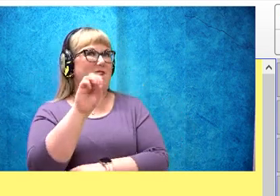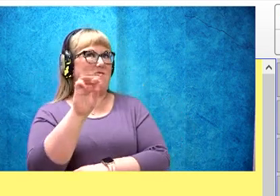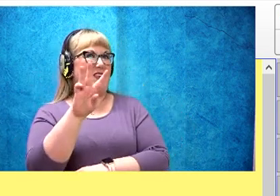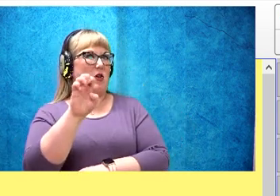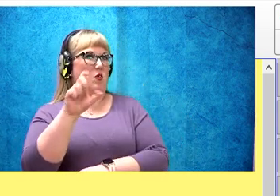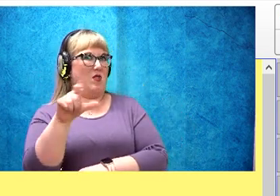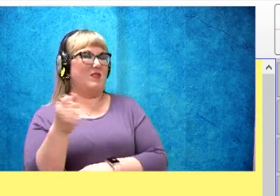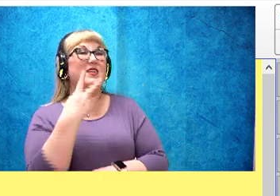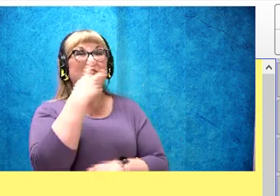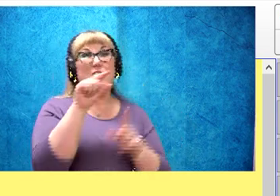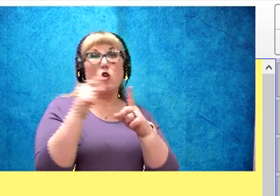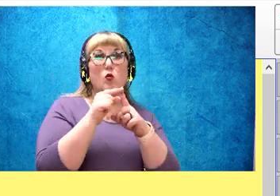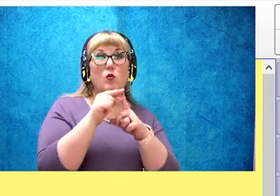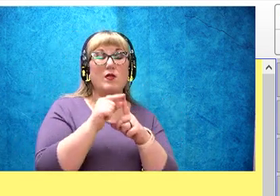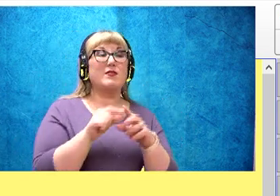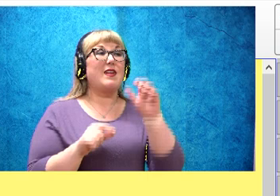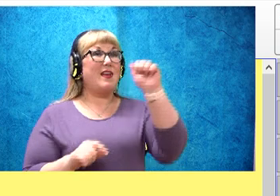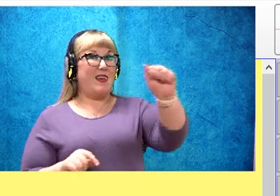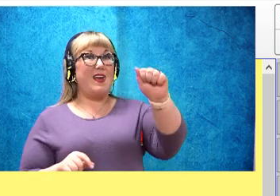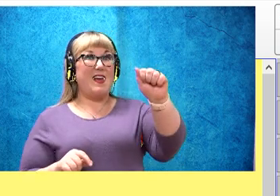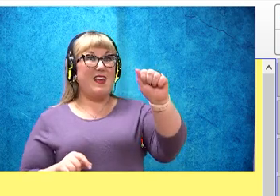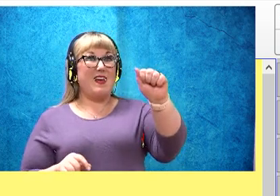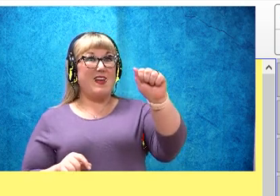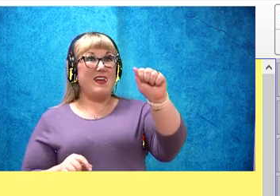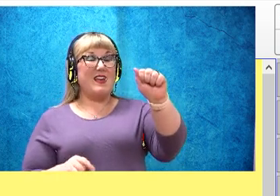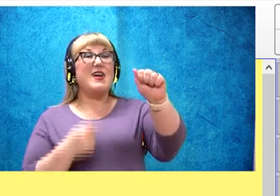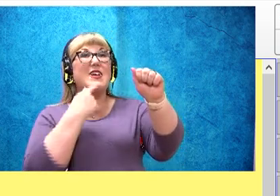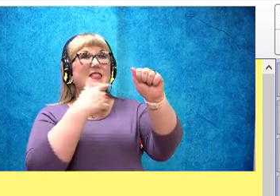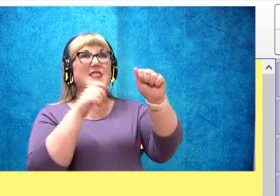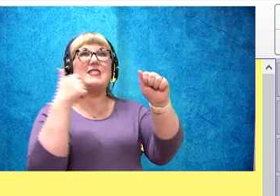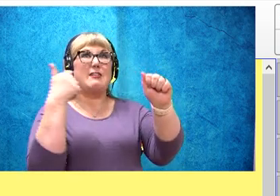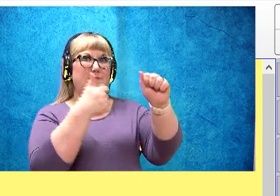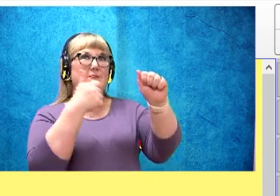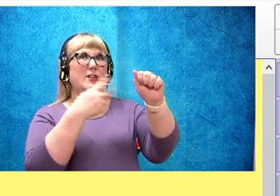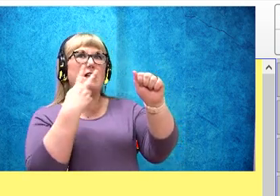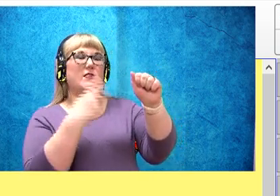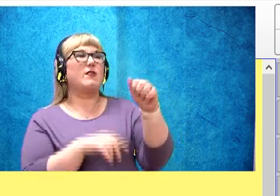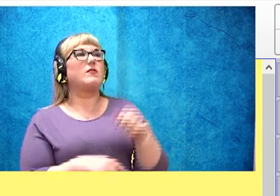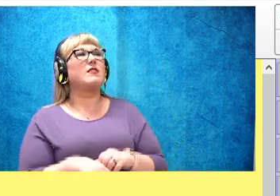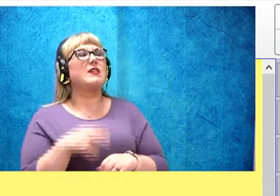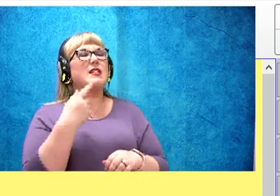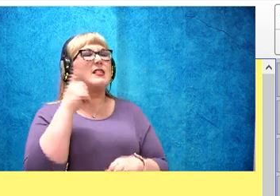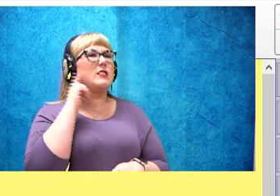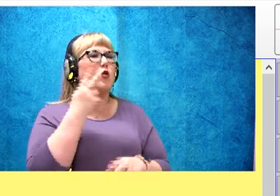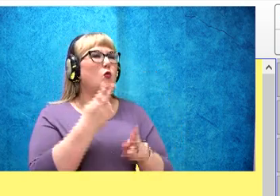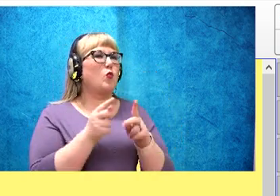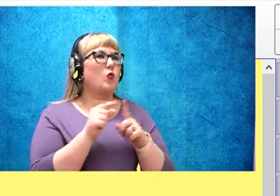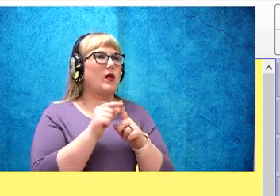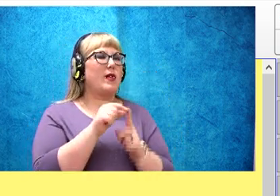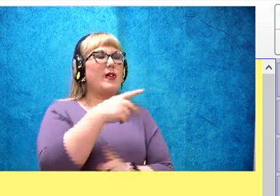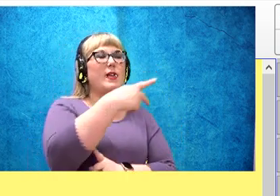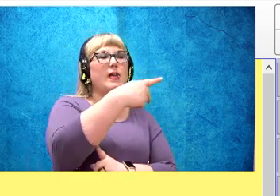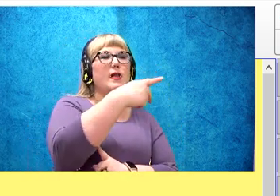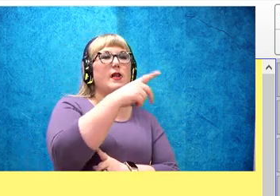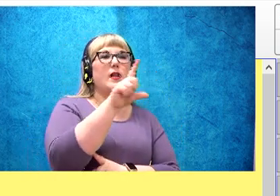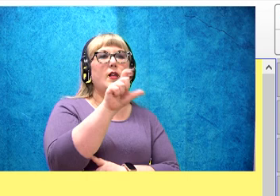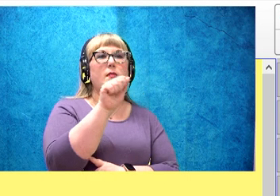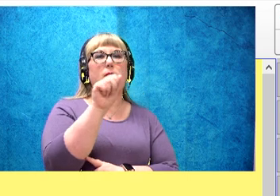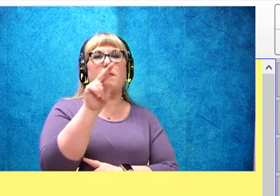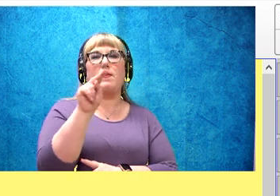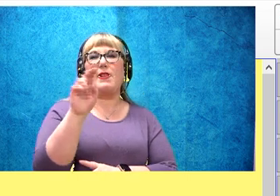in this word, I see the letter A. It gets to say its name. Let's sound this word out. Plain.